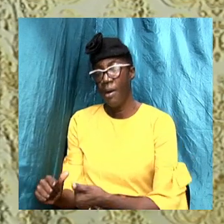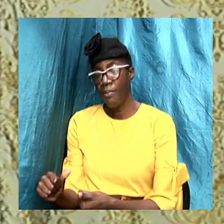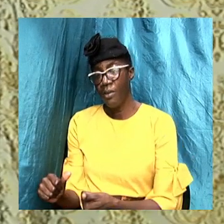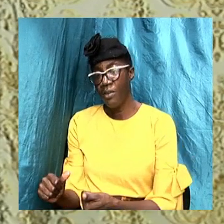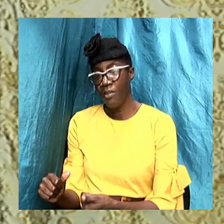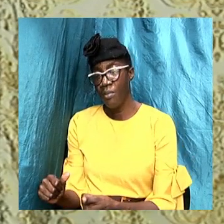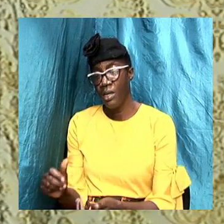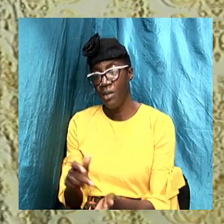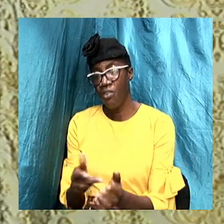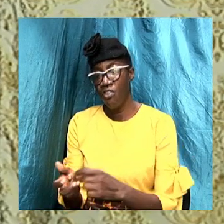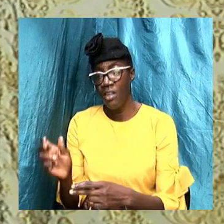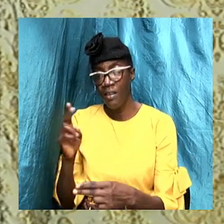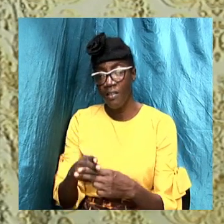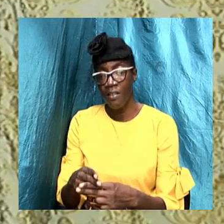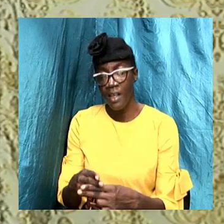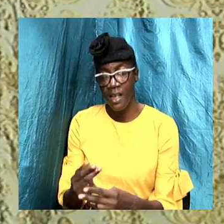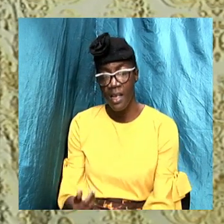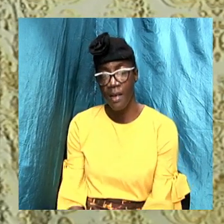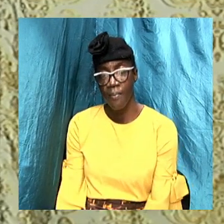from that